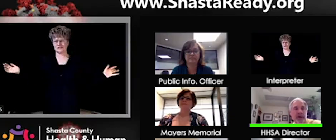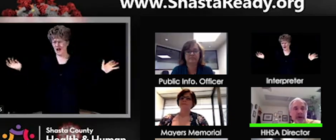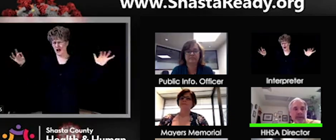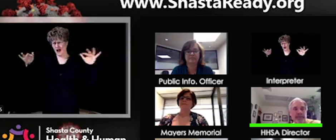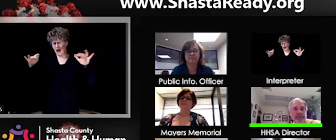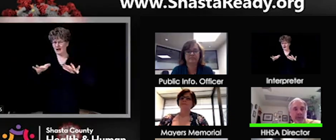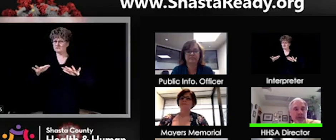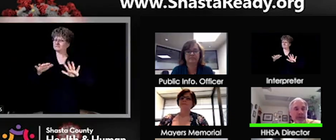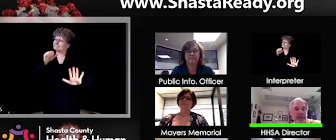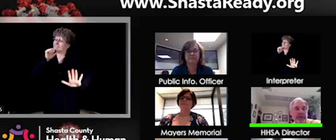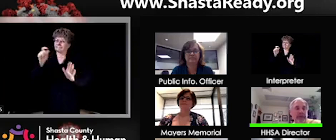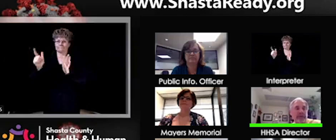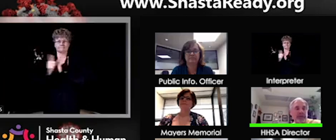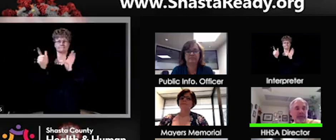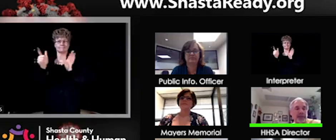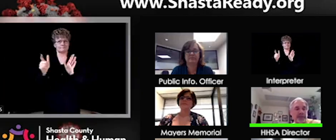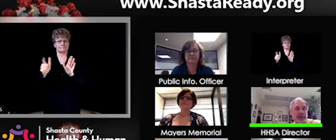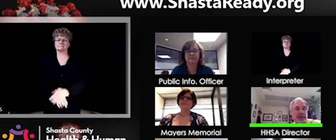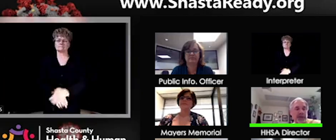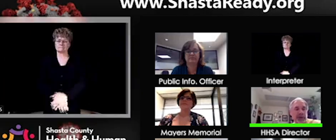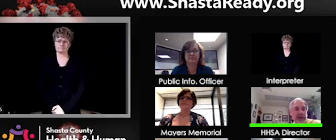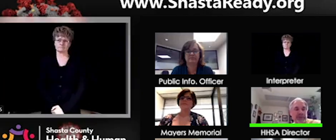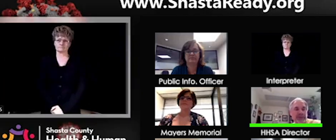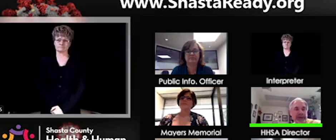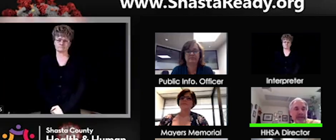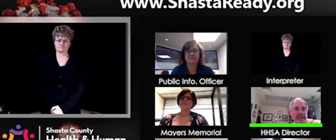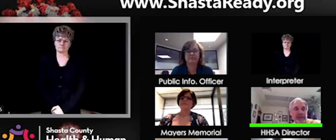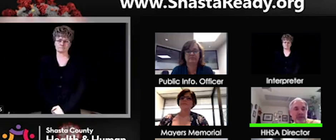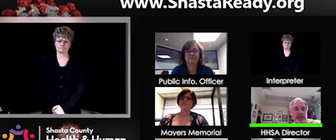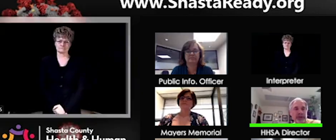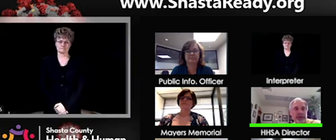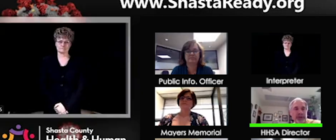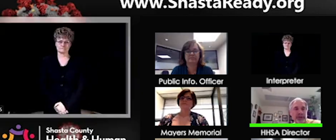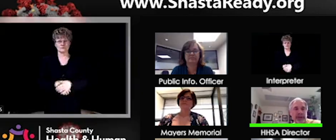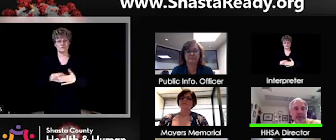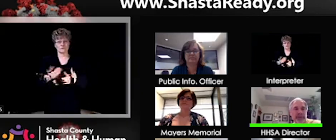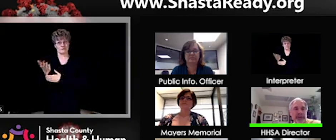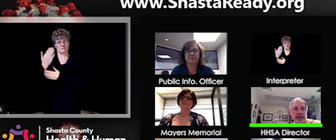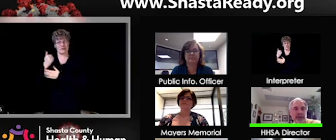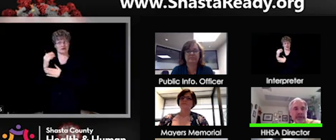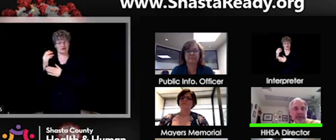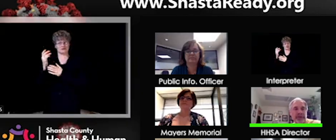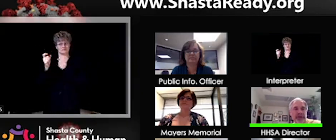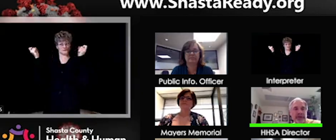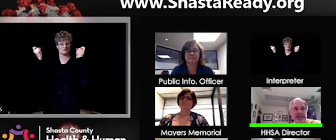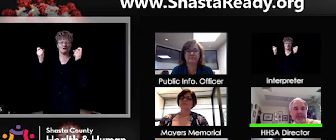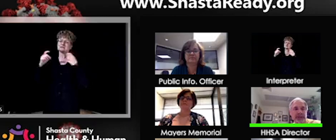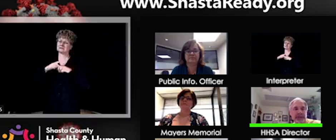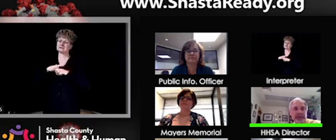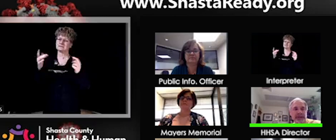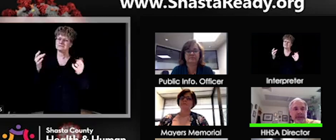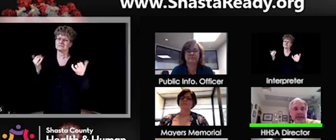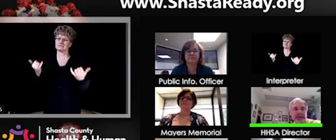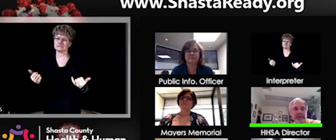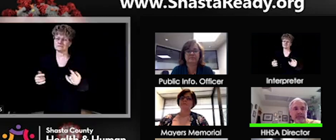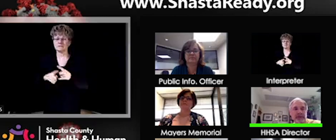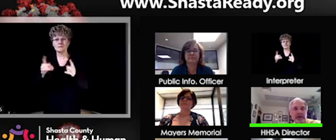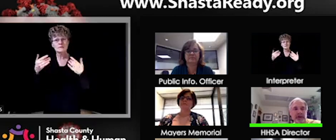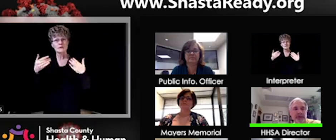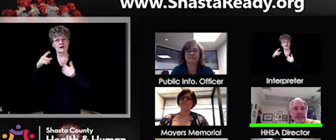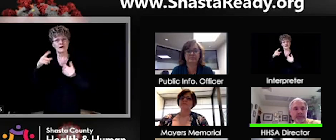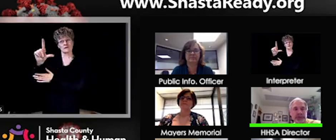So, we can celebrate in the way we have in the past. I just wanted to let everybody know that there is a link